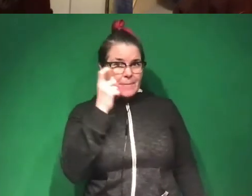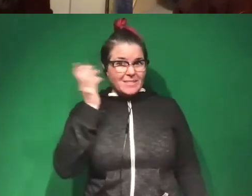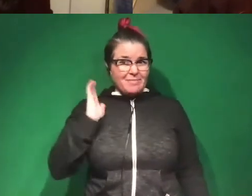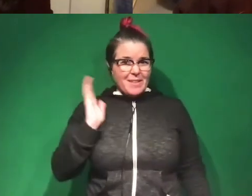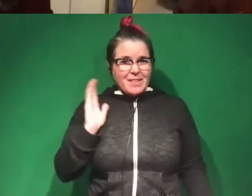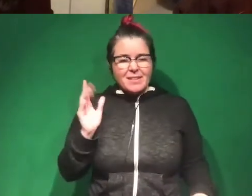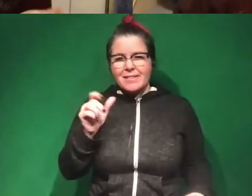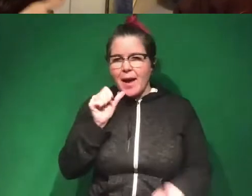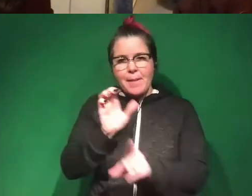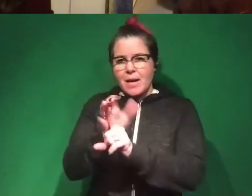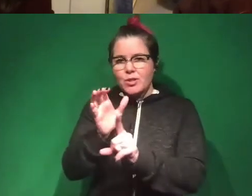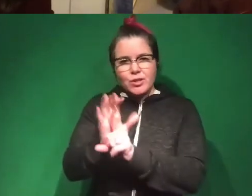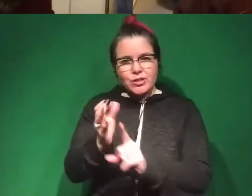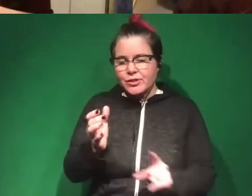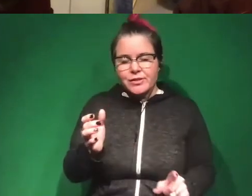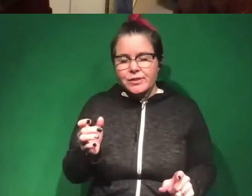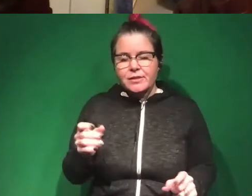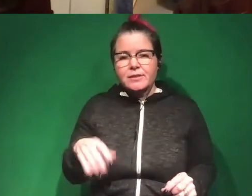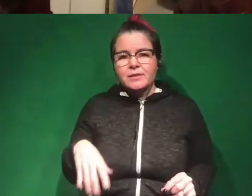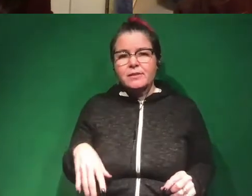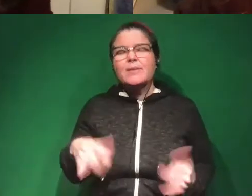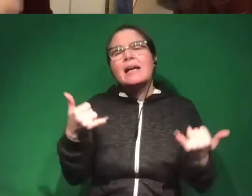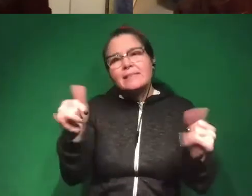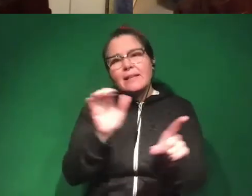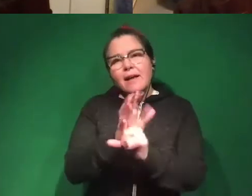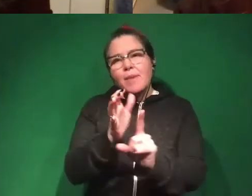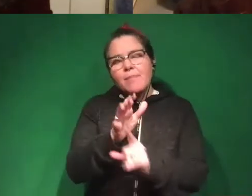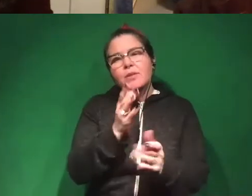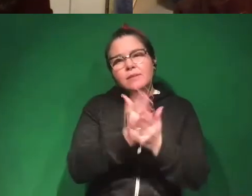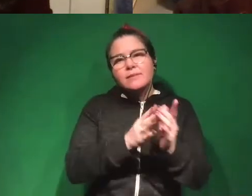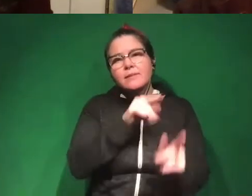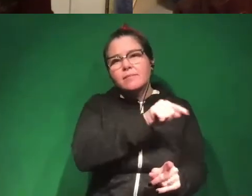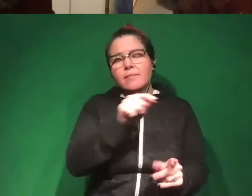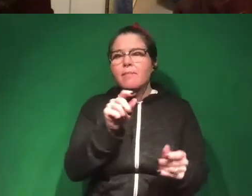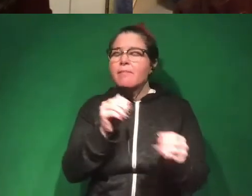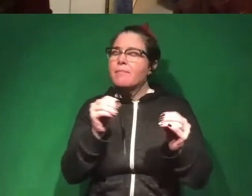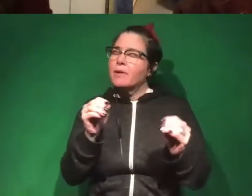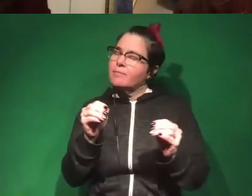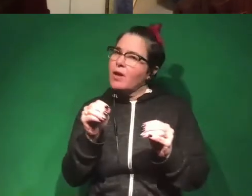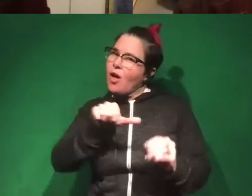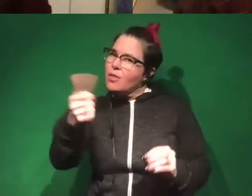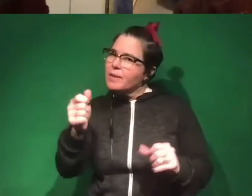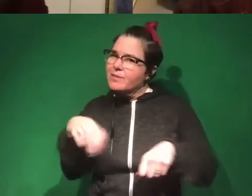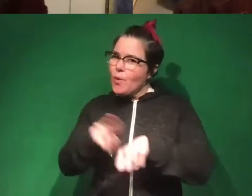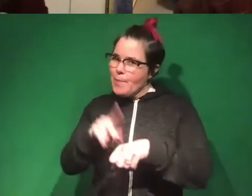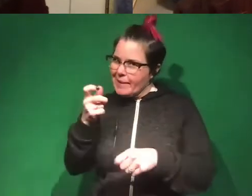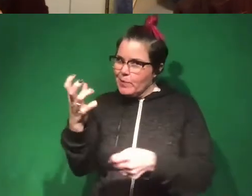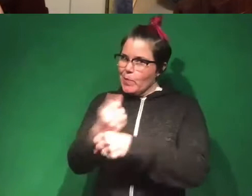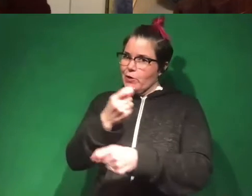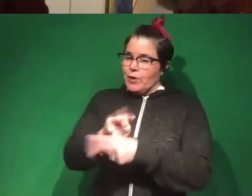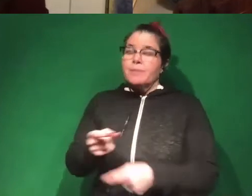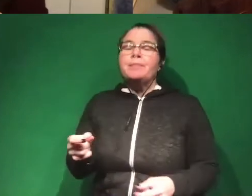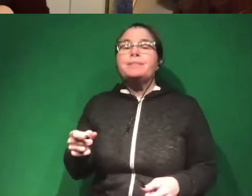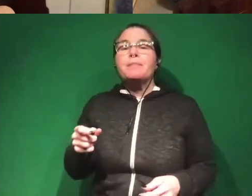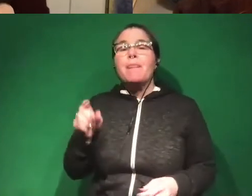it was a very unpopular thing to say. I think it's still unpopular in some circles, but it's become more normalized, for sure, since he's won. But it turns out, you